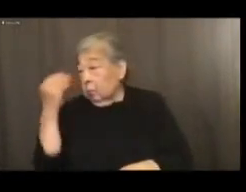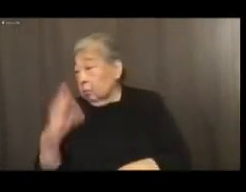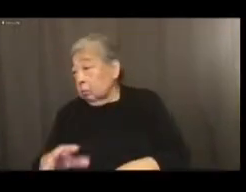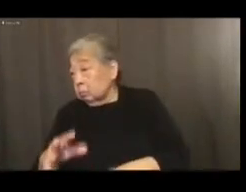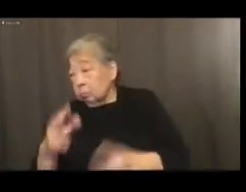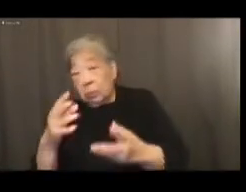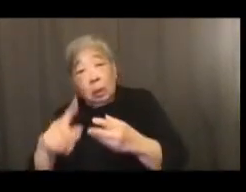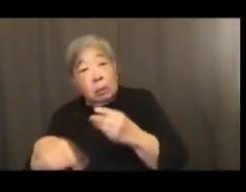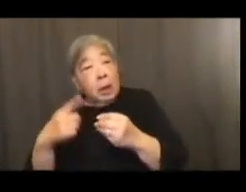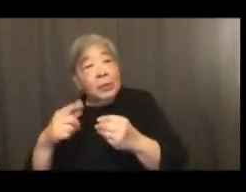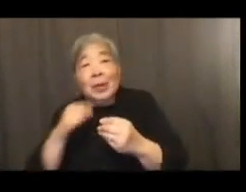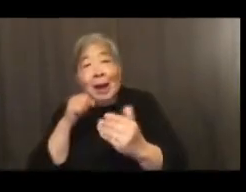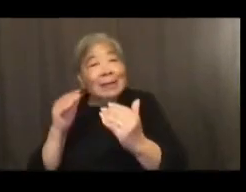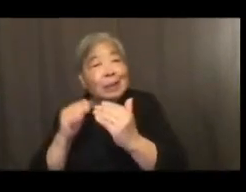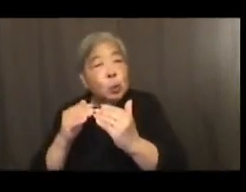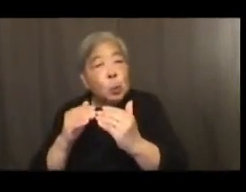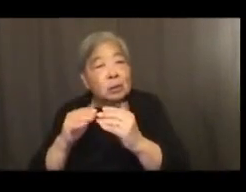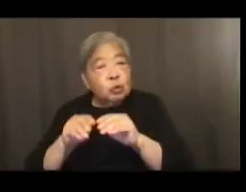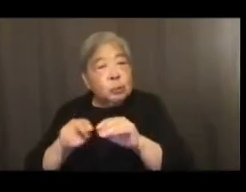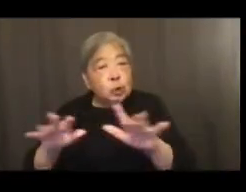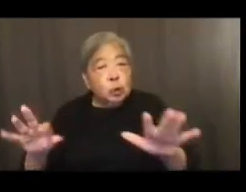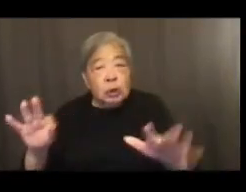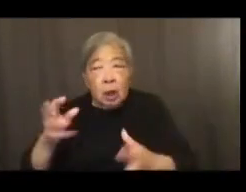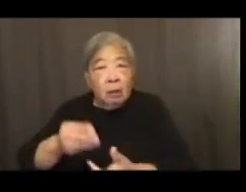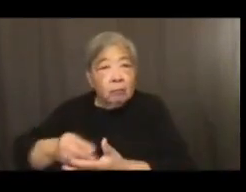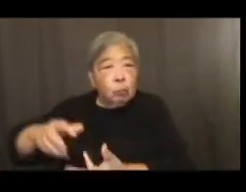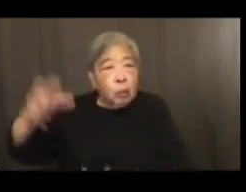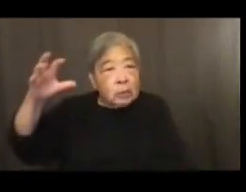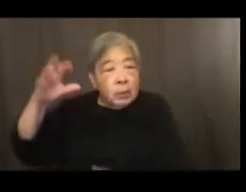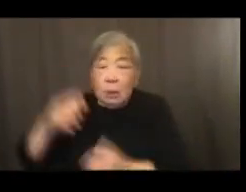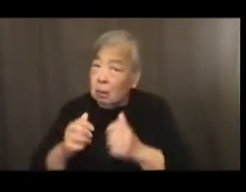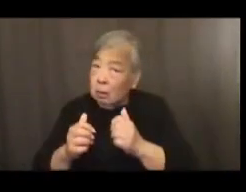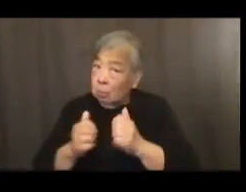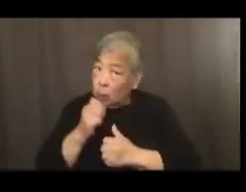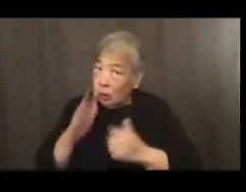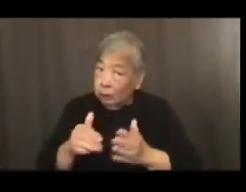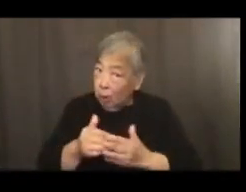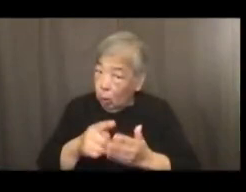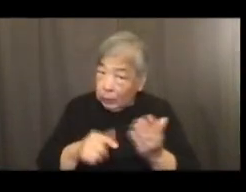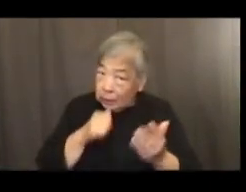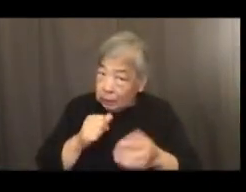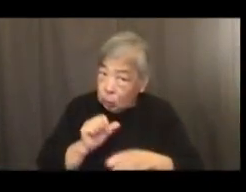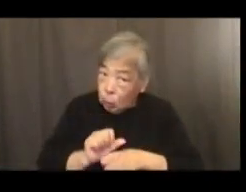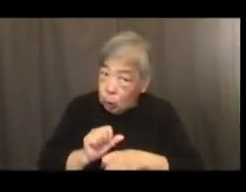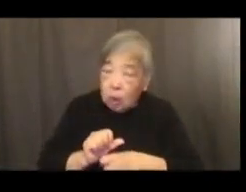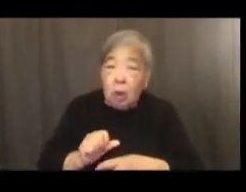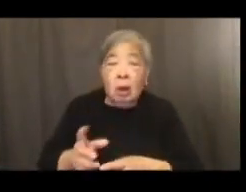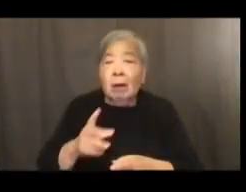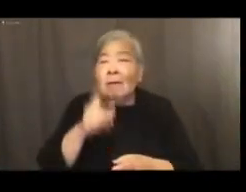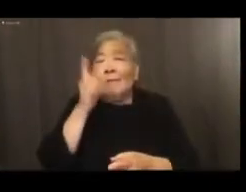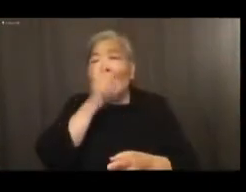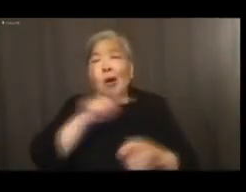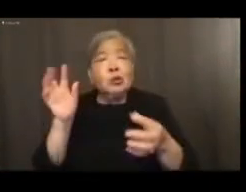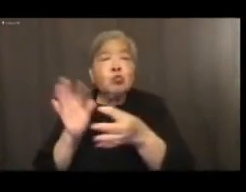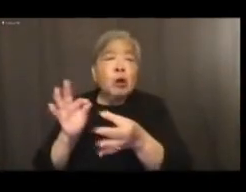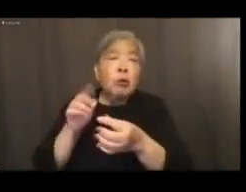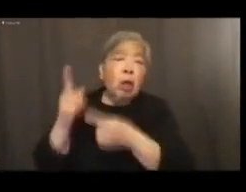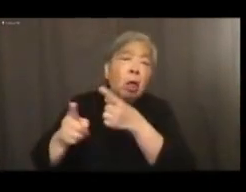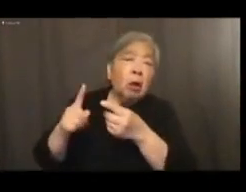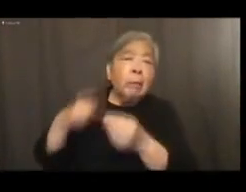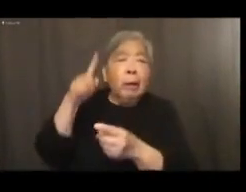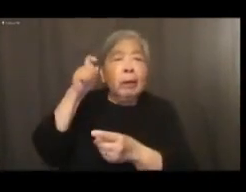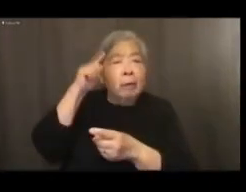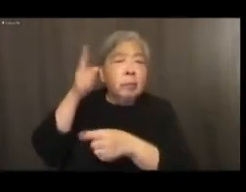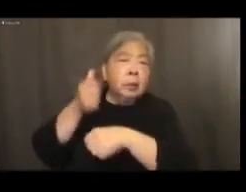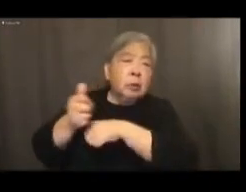distribution of prosperity. Most of all, what doesn't work includes false rhetoric on government being the problem.